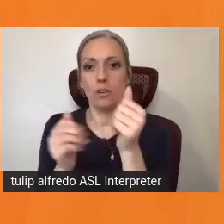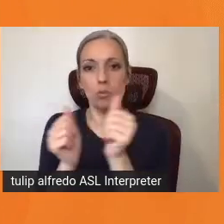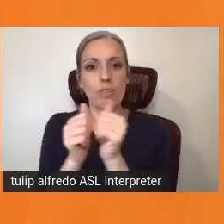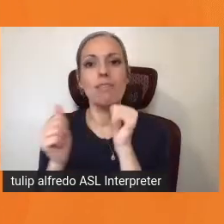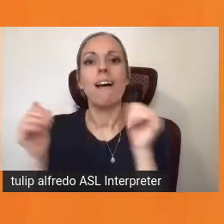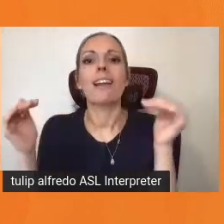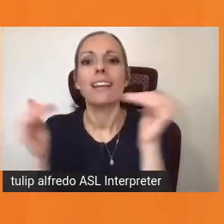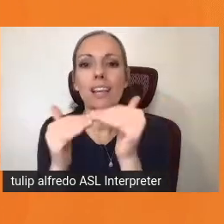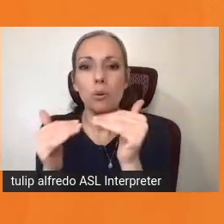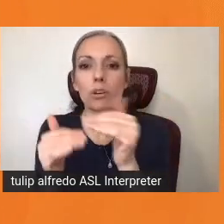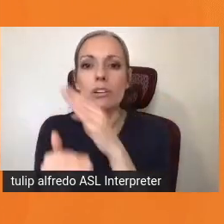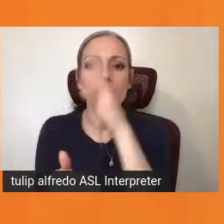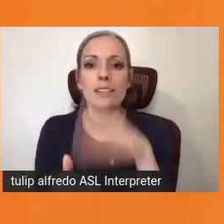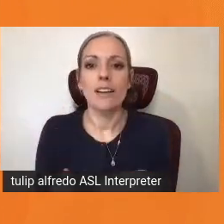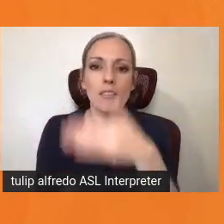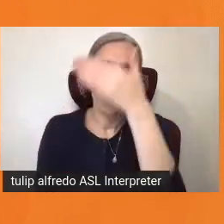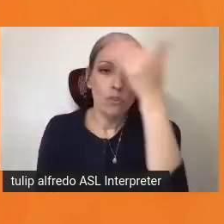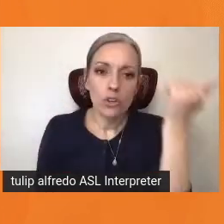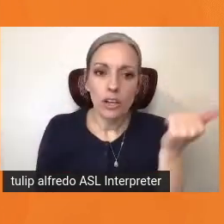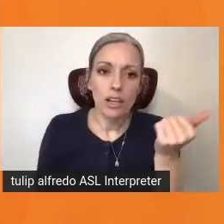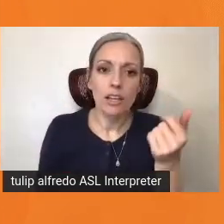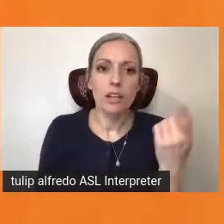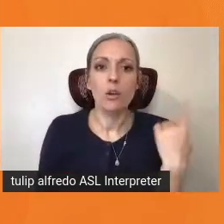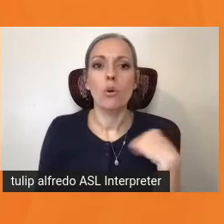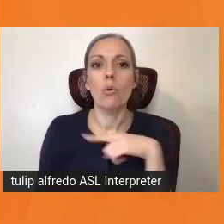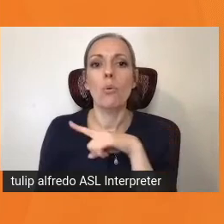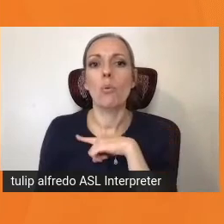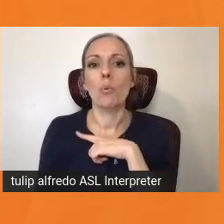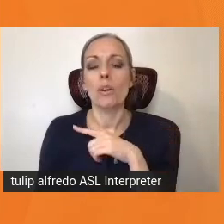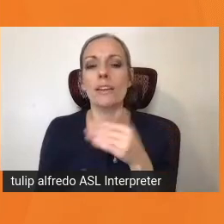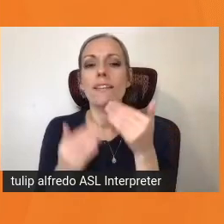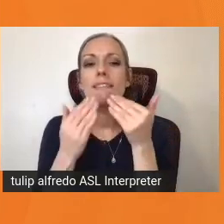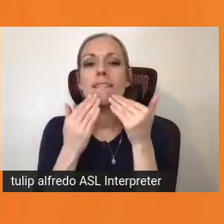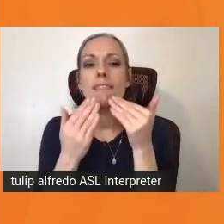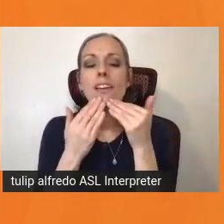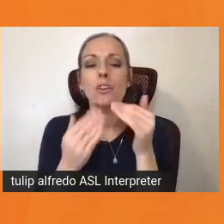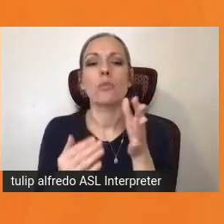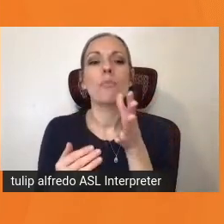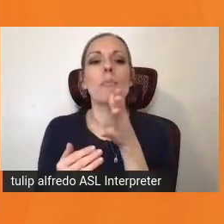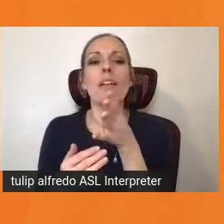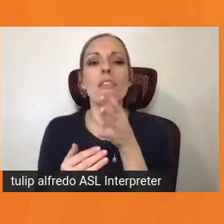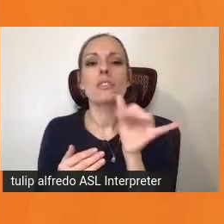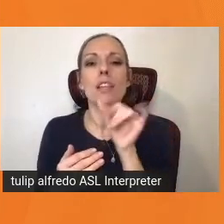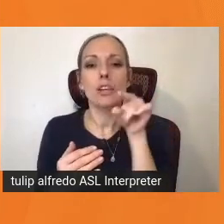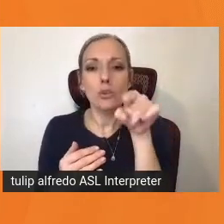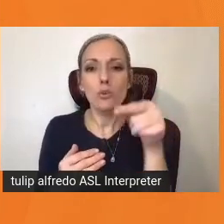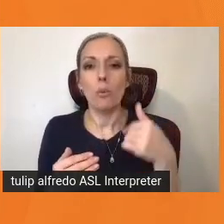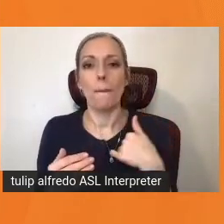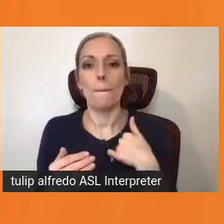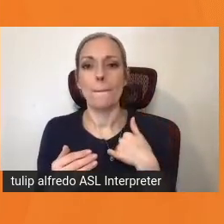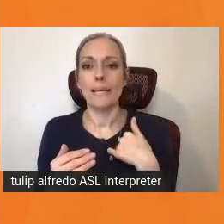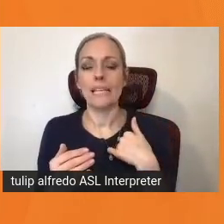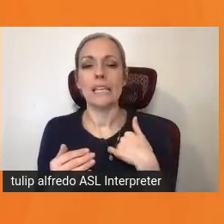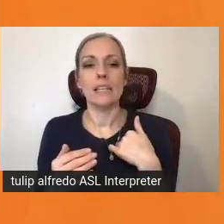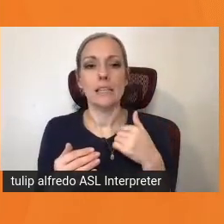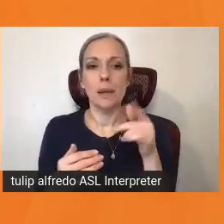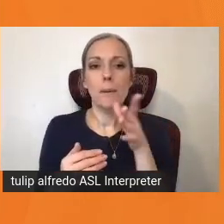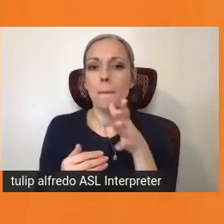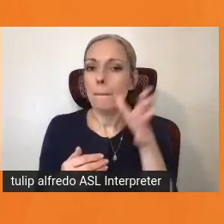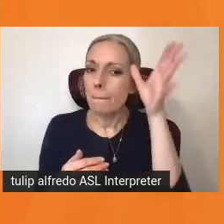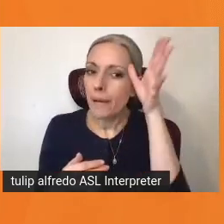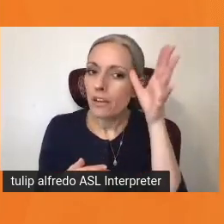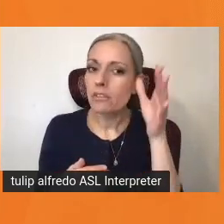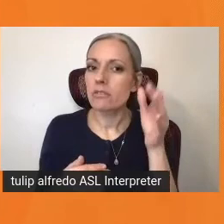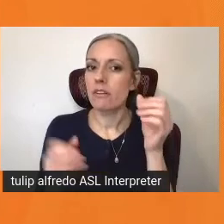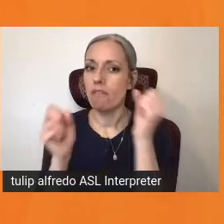we have the Lanterman Entitlement Act thanks to mothers, mothers like you and I, consumers, parents who